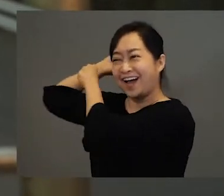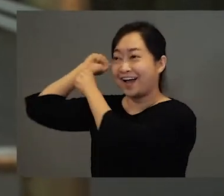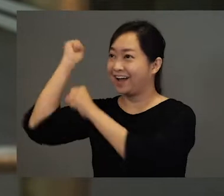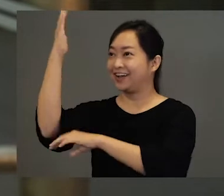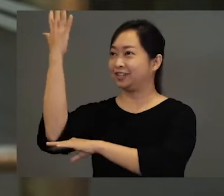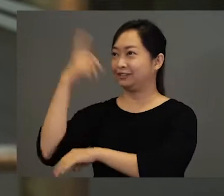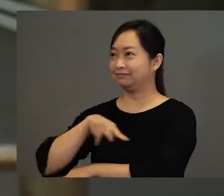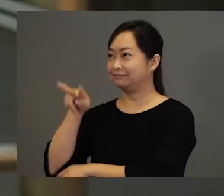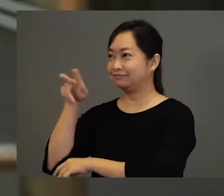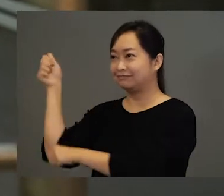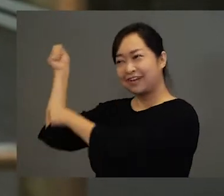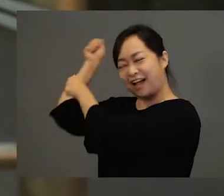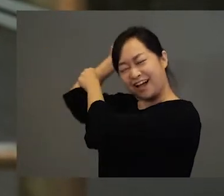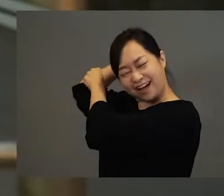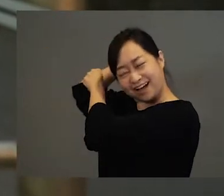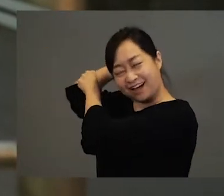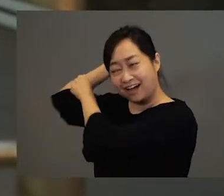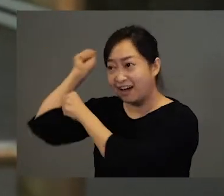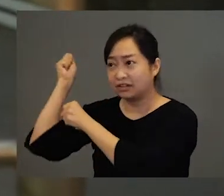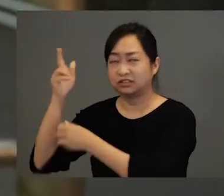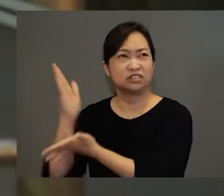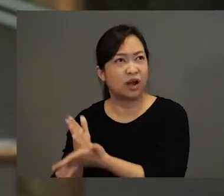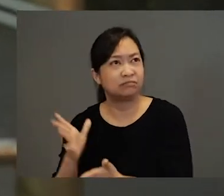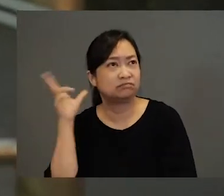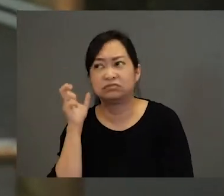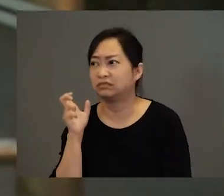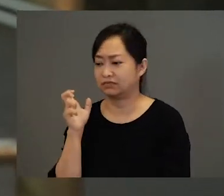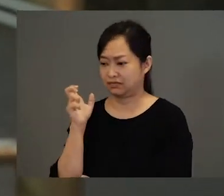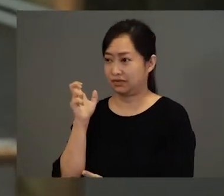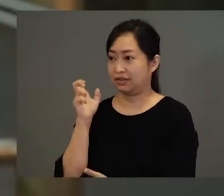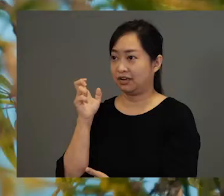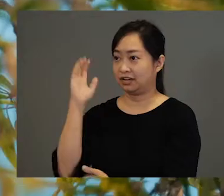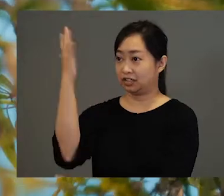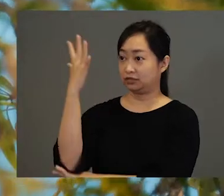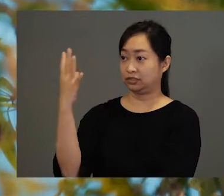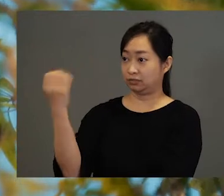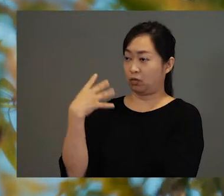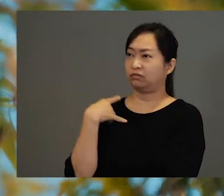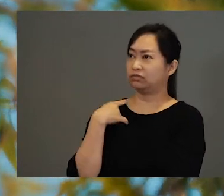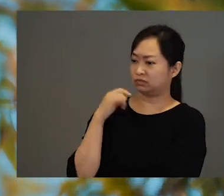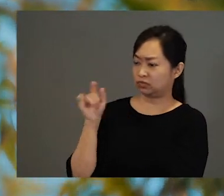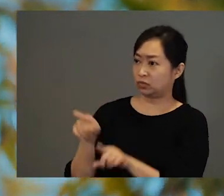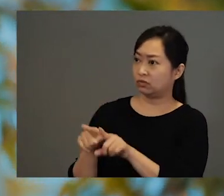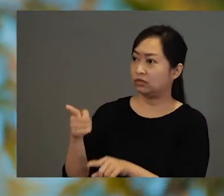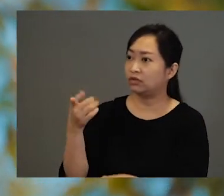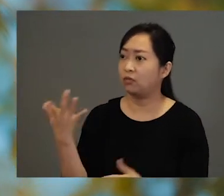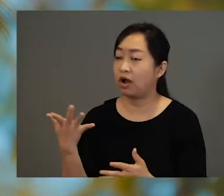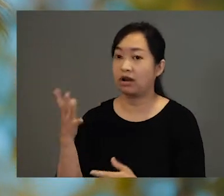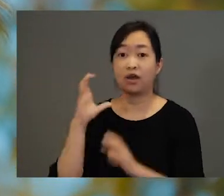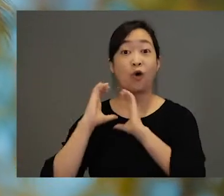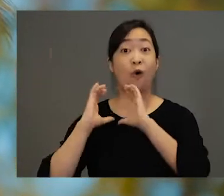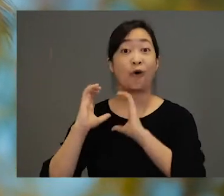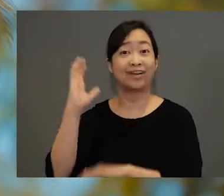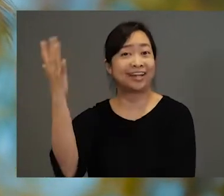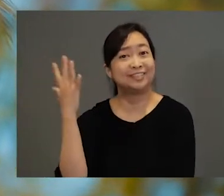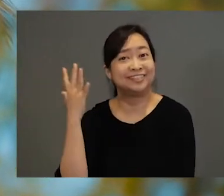and he looked at another tree. And... Stop! That tree spoke to him too. It